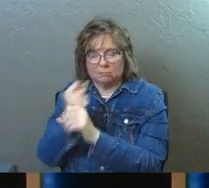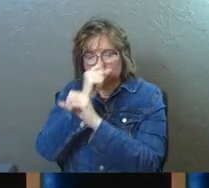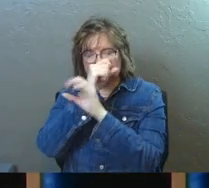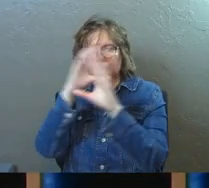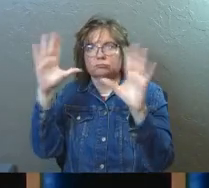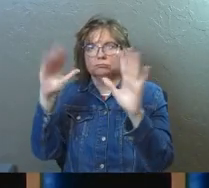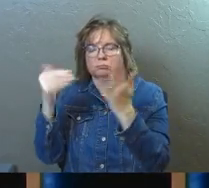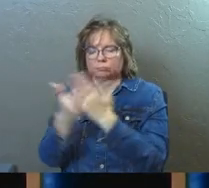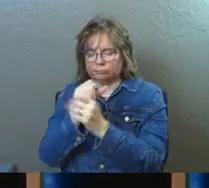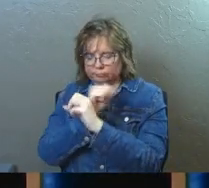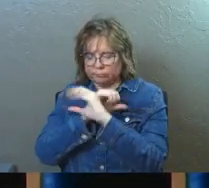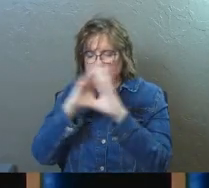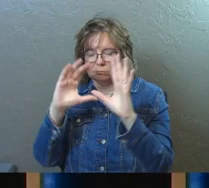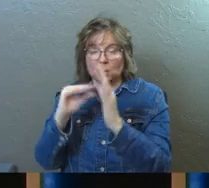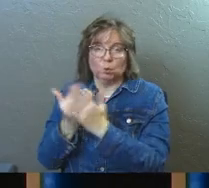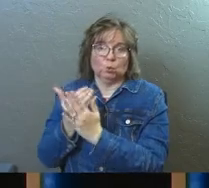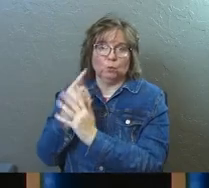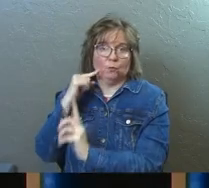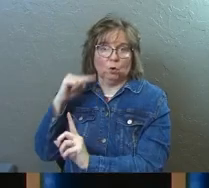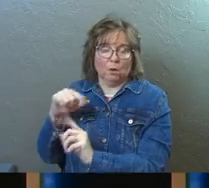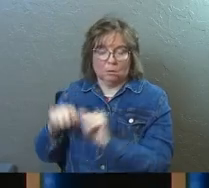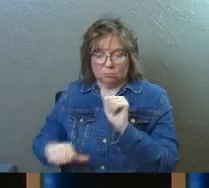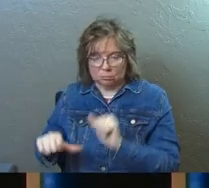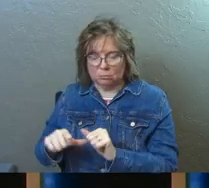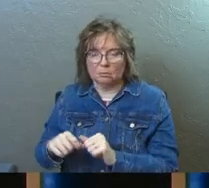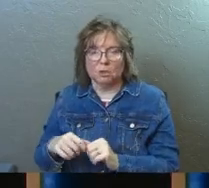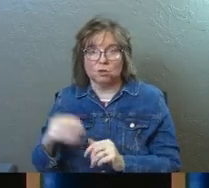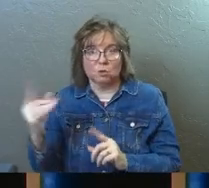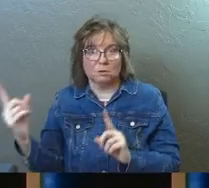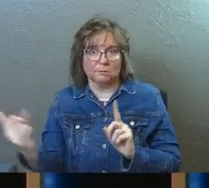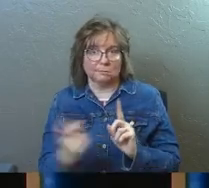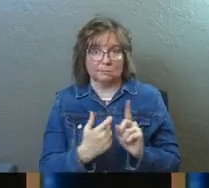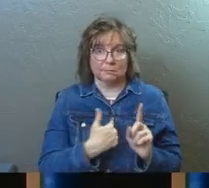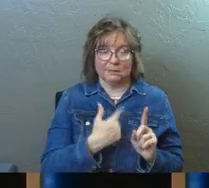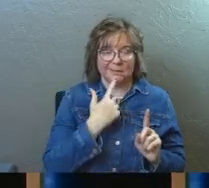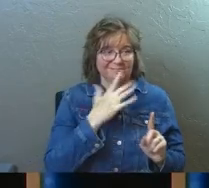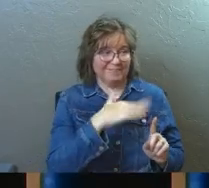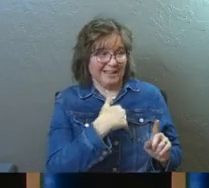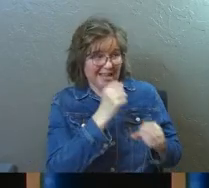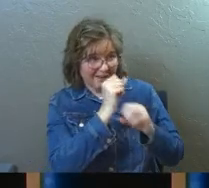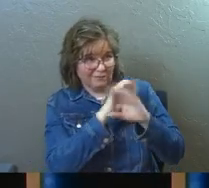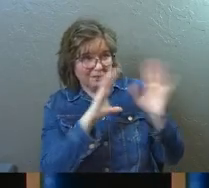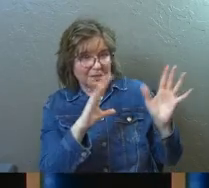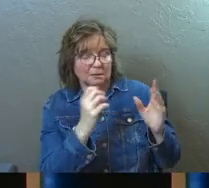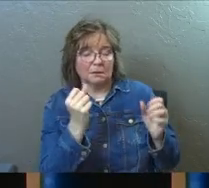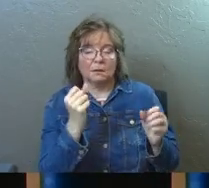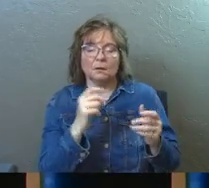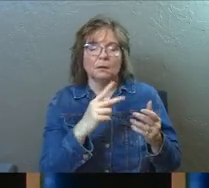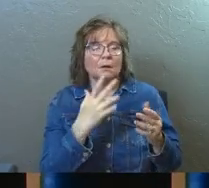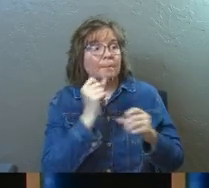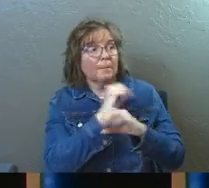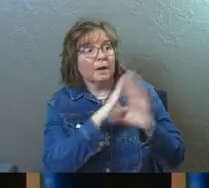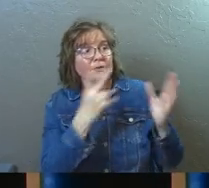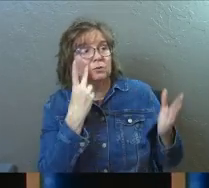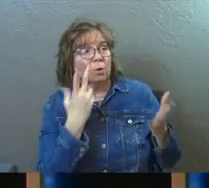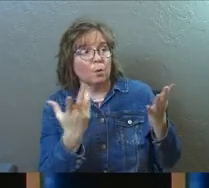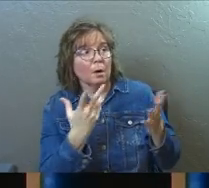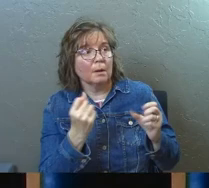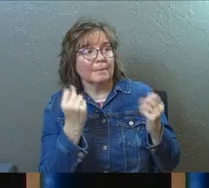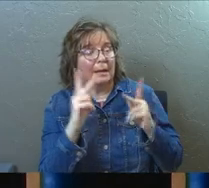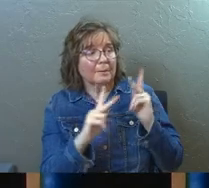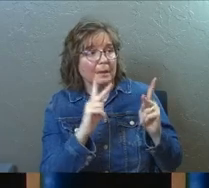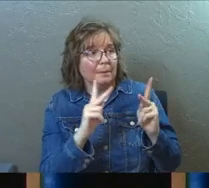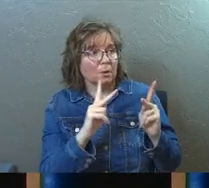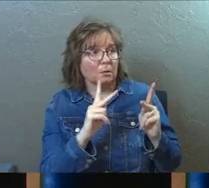life. And she's like, I had a vision this morning. And it was a whole lot of people who were